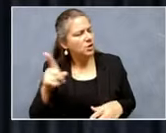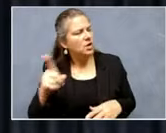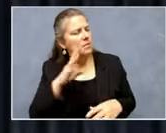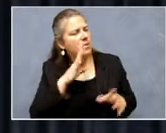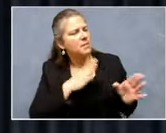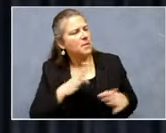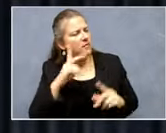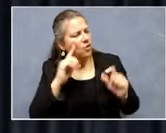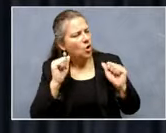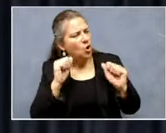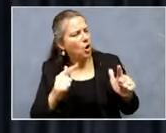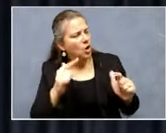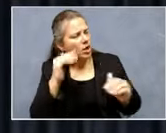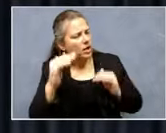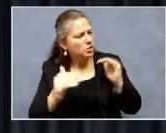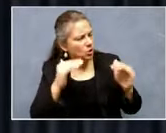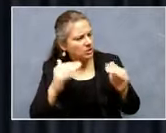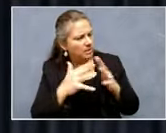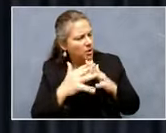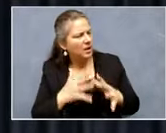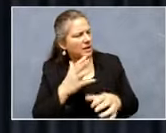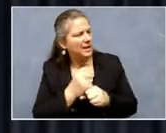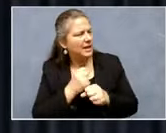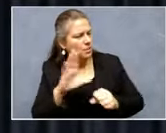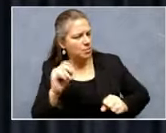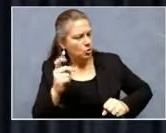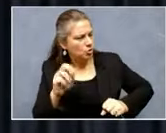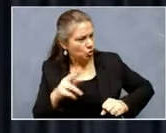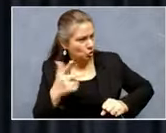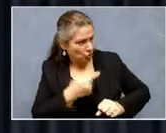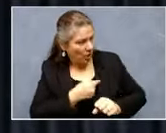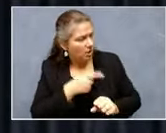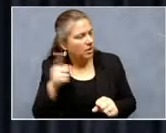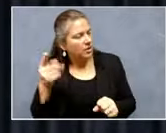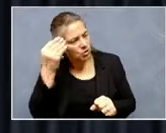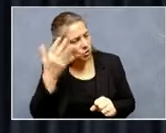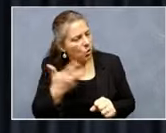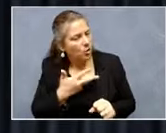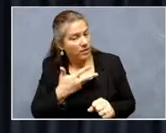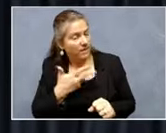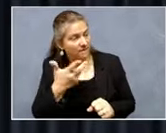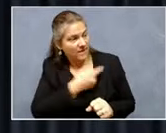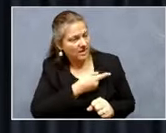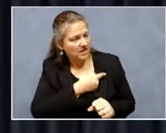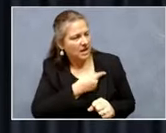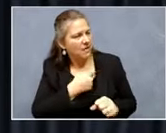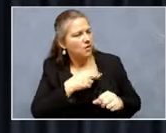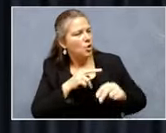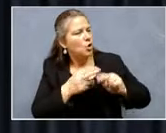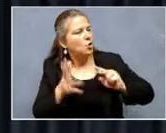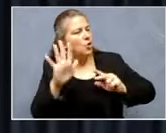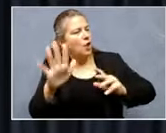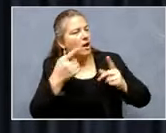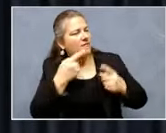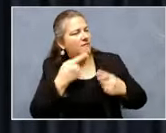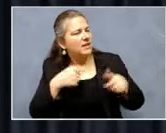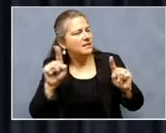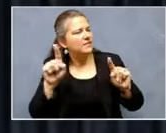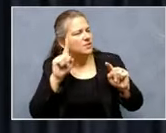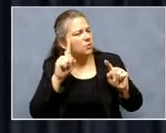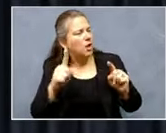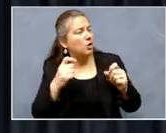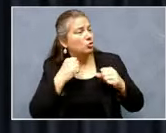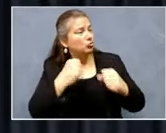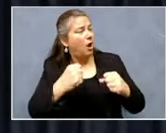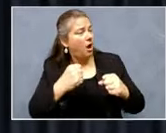adult Americans to get a booster shot because we were told the vaccines were losing some of their effectiveness over time, over six to eight months.